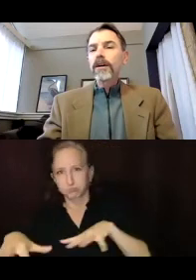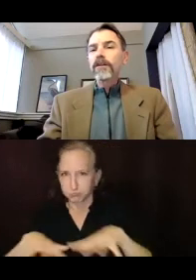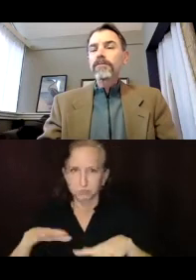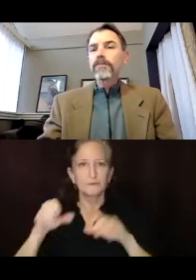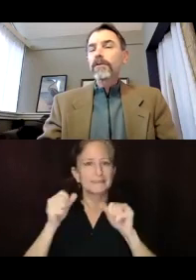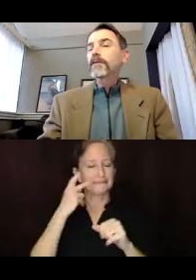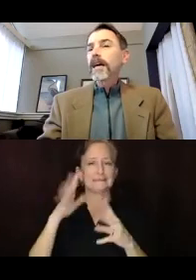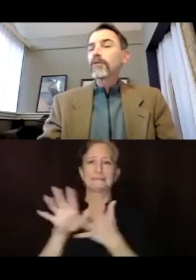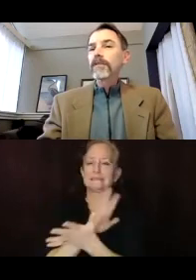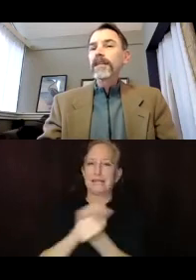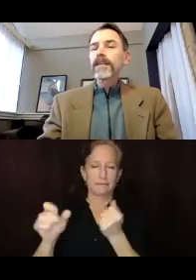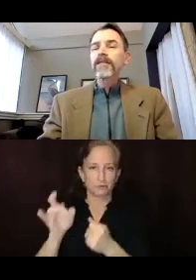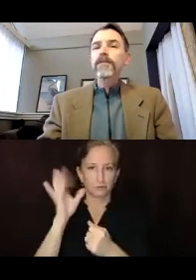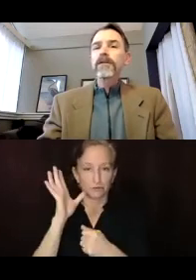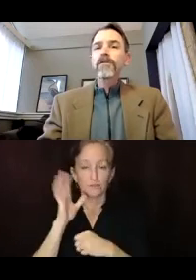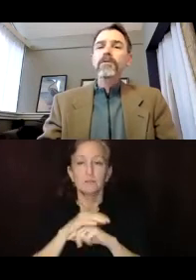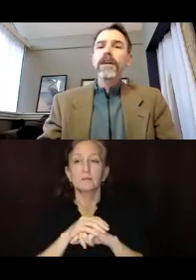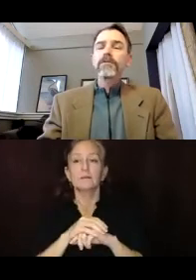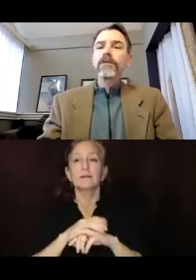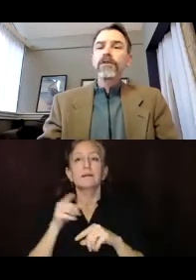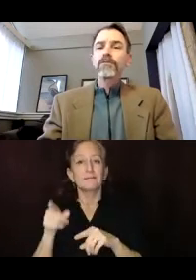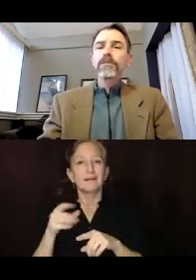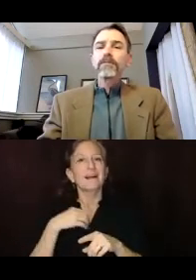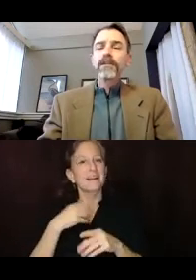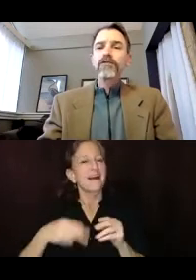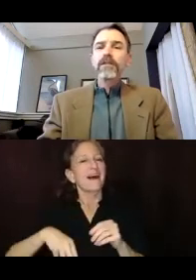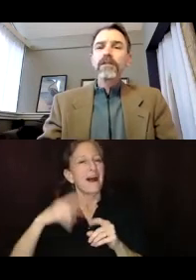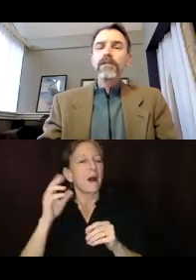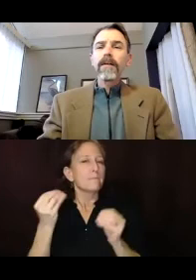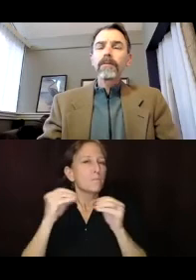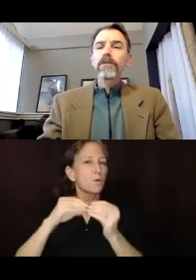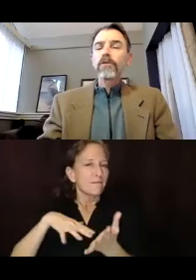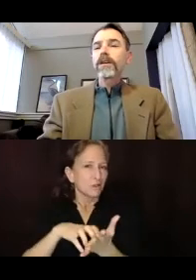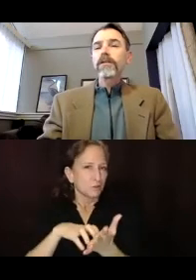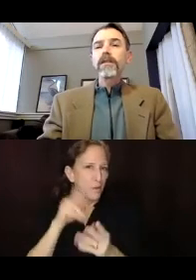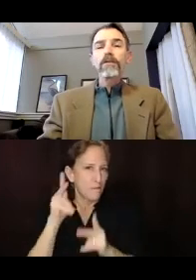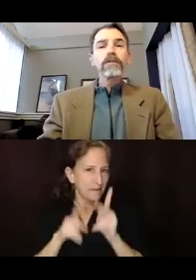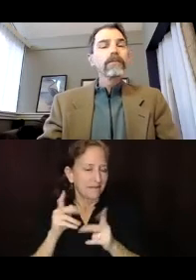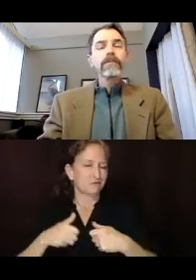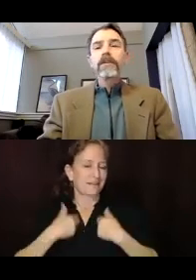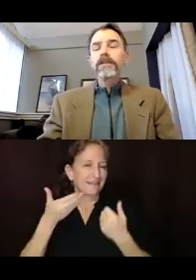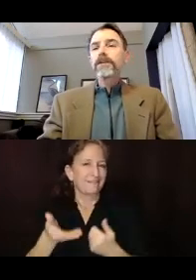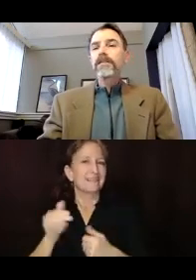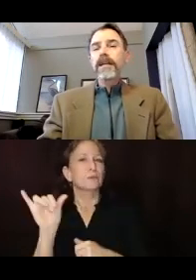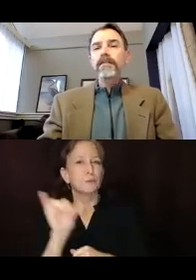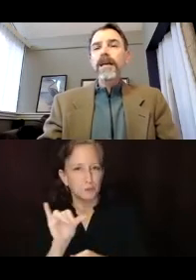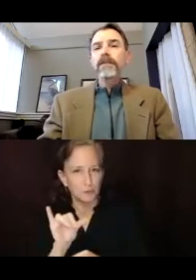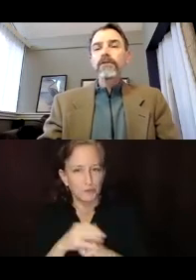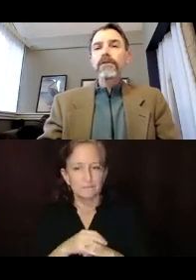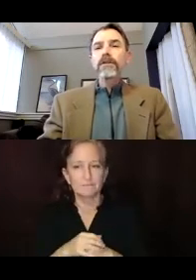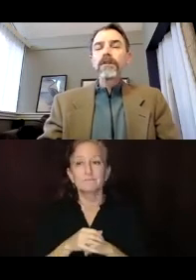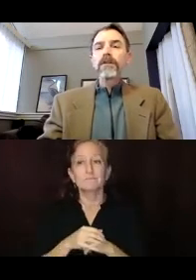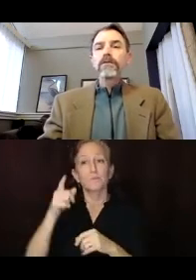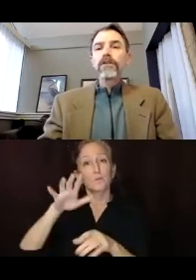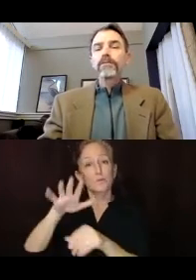you know, are probably not coincidentally in some of the areas where we have our vulnerable populations. Um, those were areas that were typically set aside